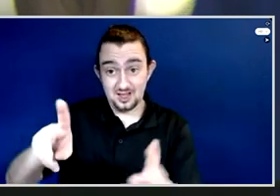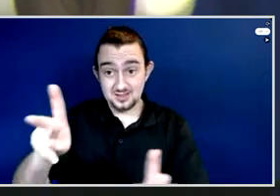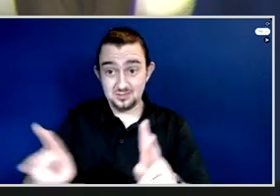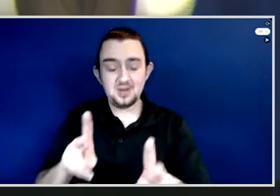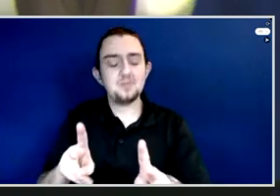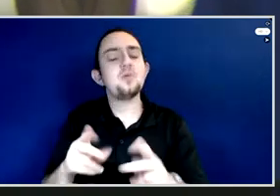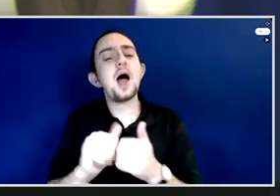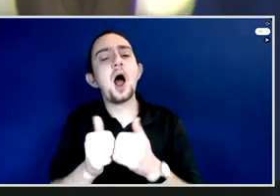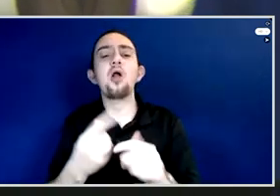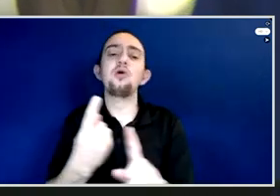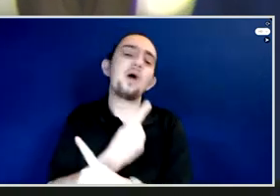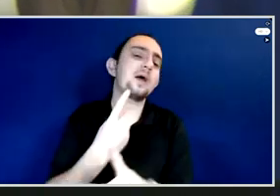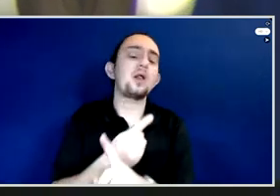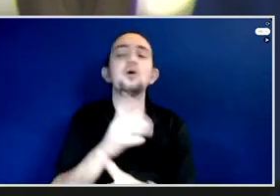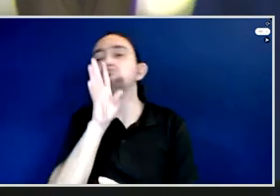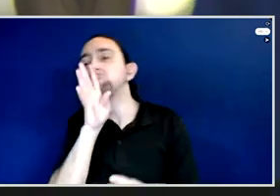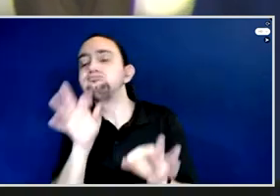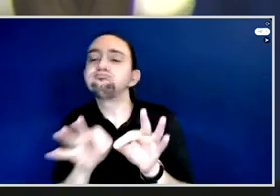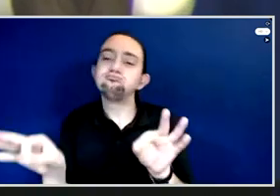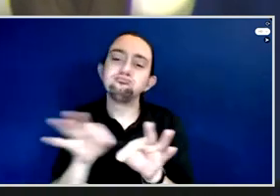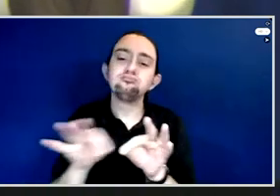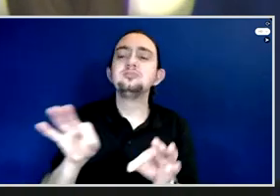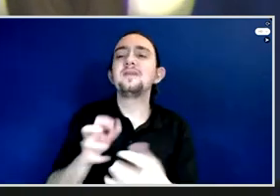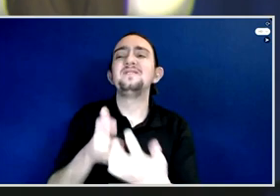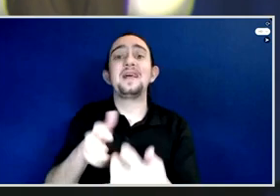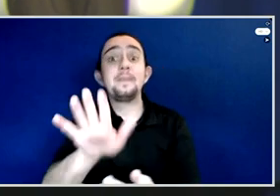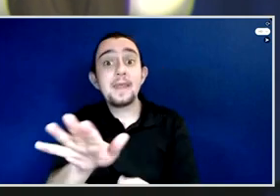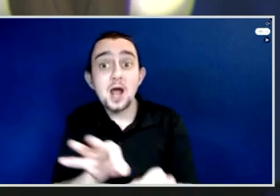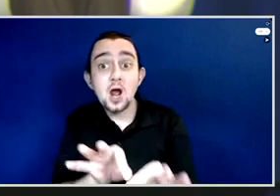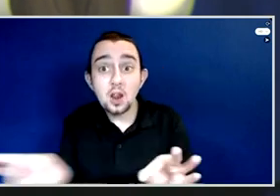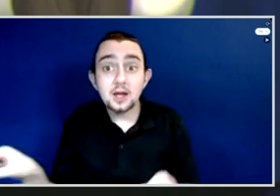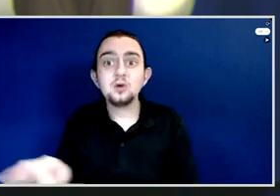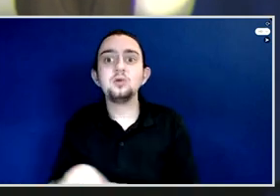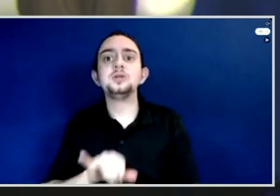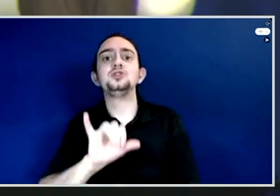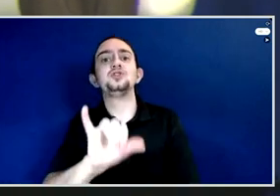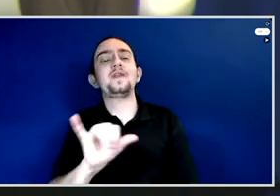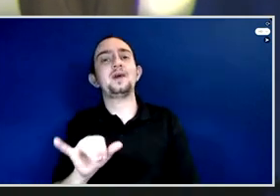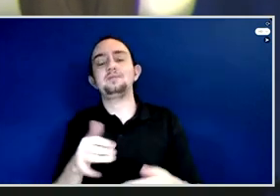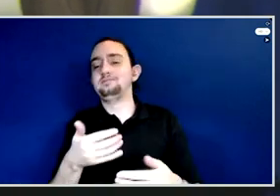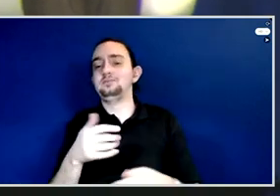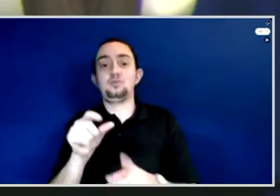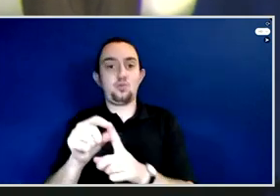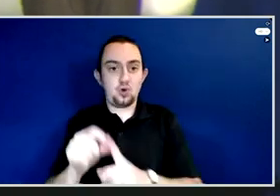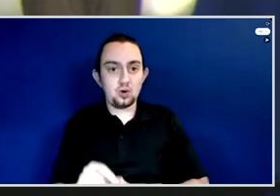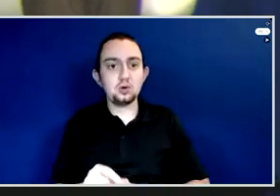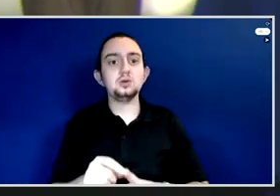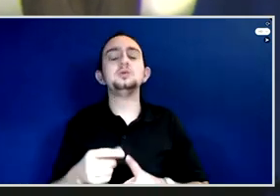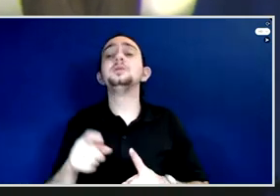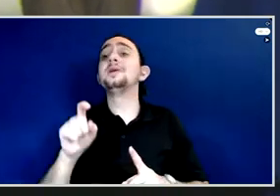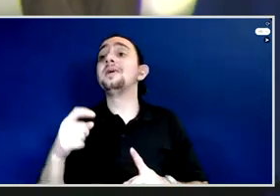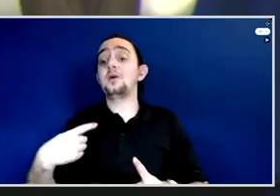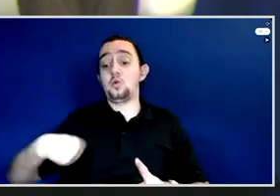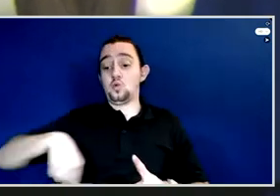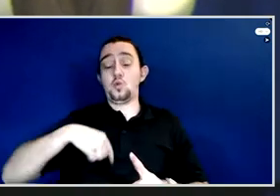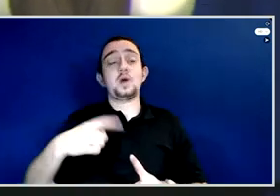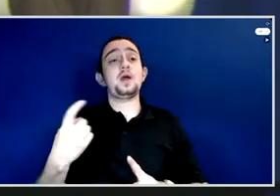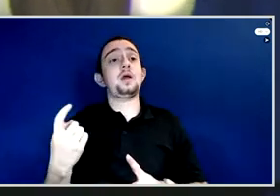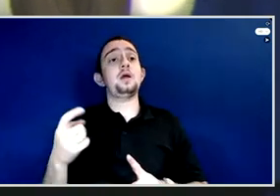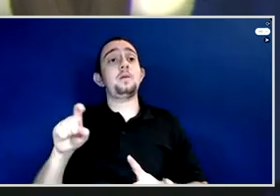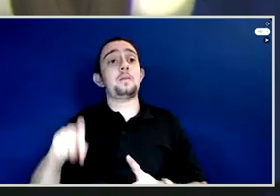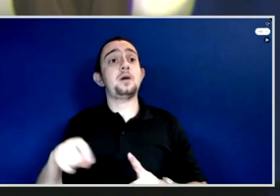It was about going to the places and the spaces where they dwell, where they spend their time.